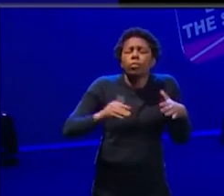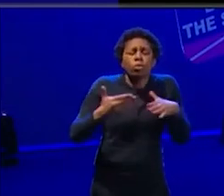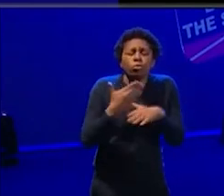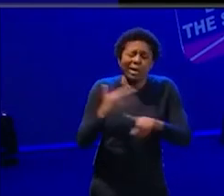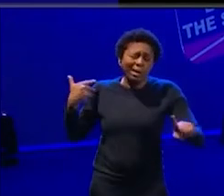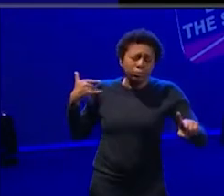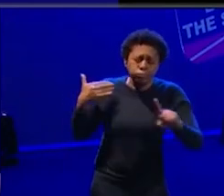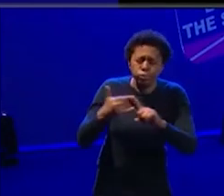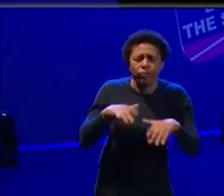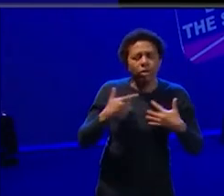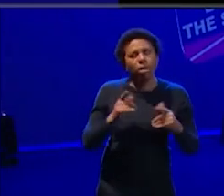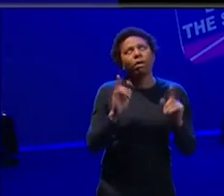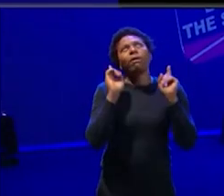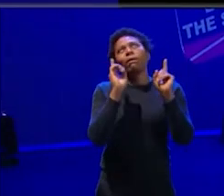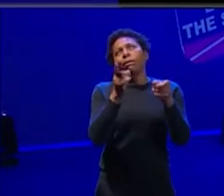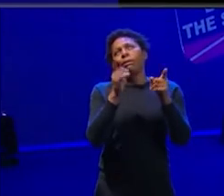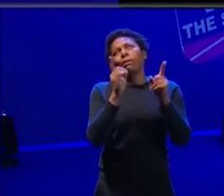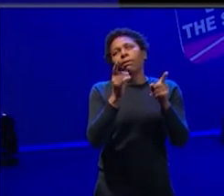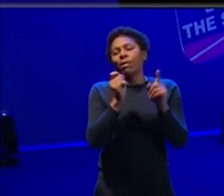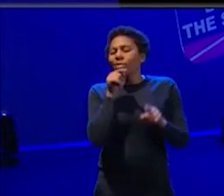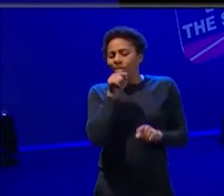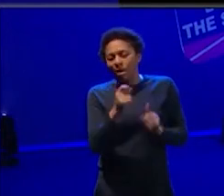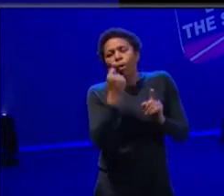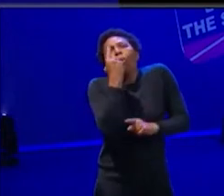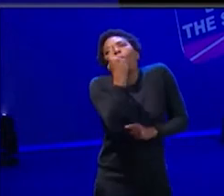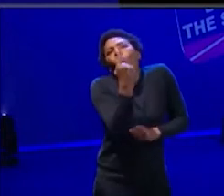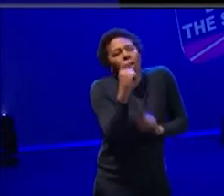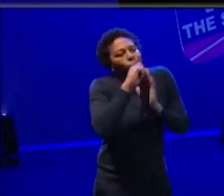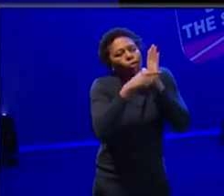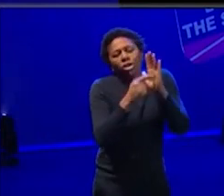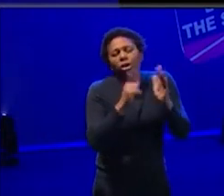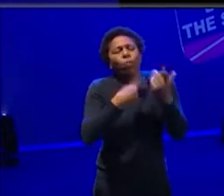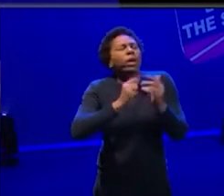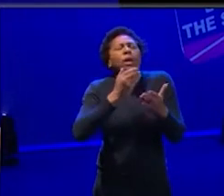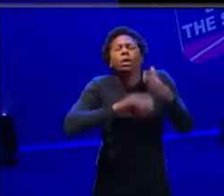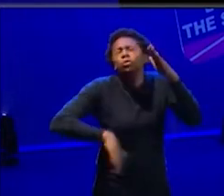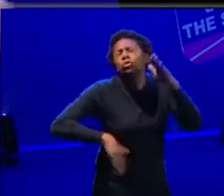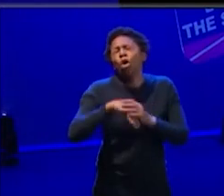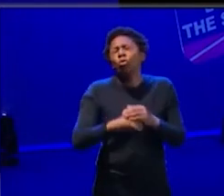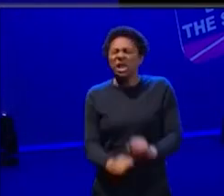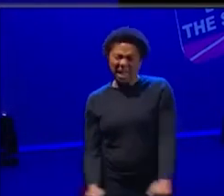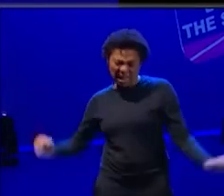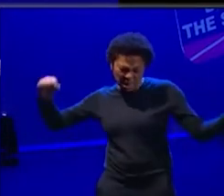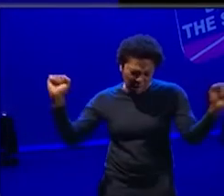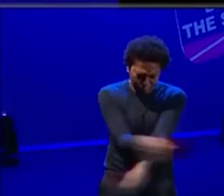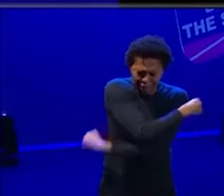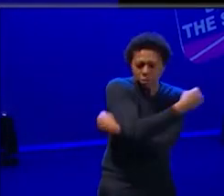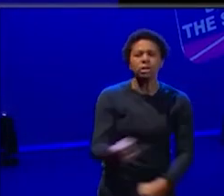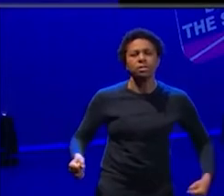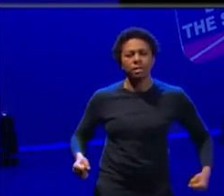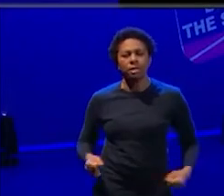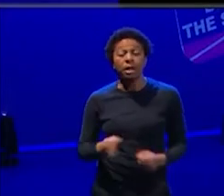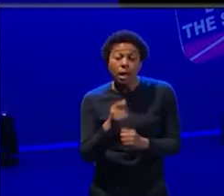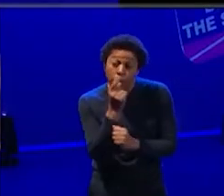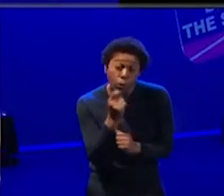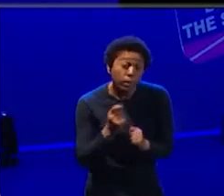the one thing that you think, wow, I absolutely love that project. We smashed it. It, you know, it could have a completely different